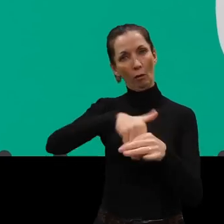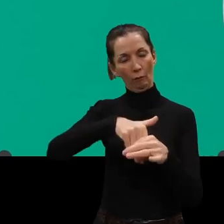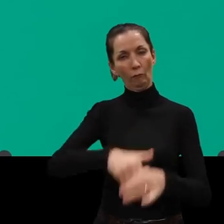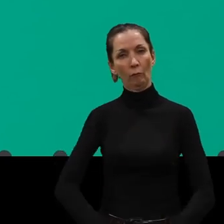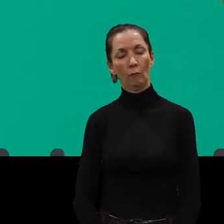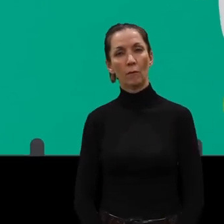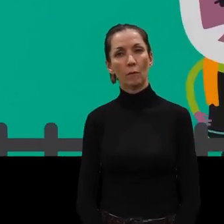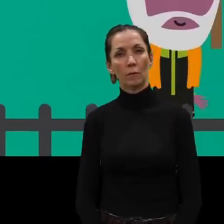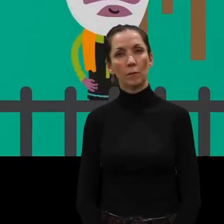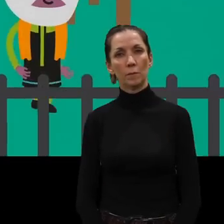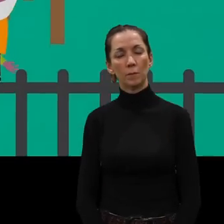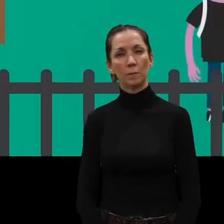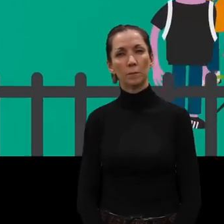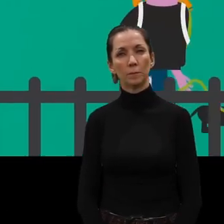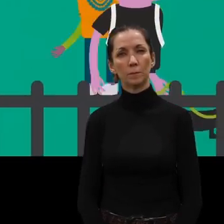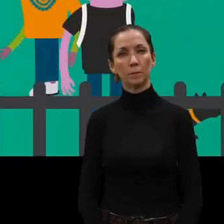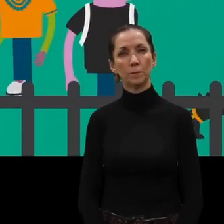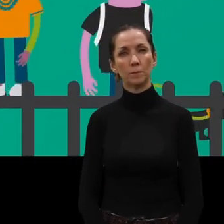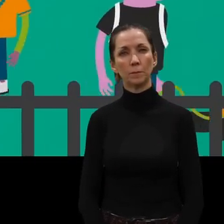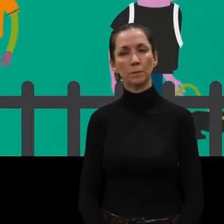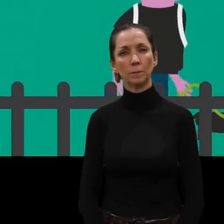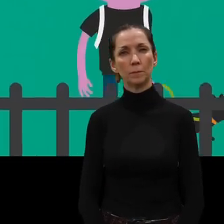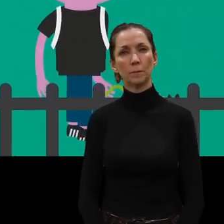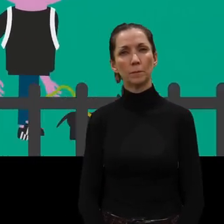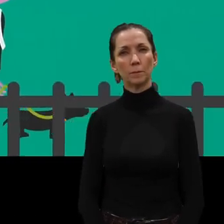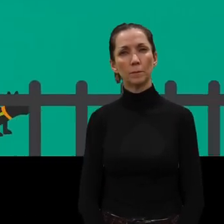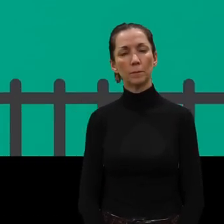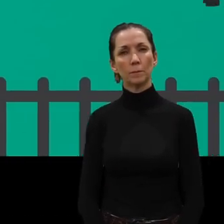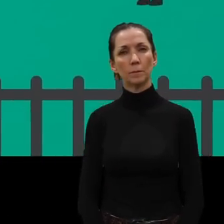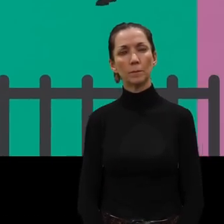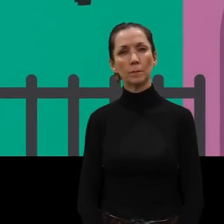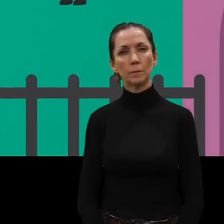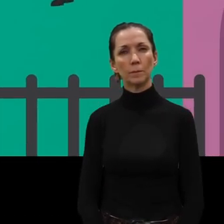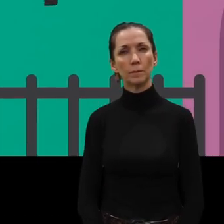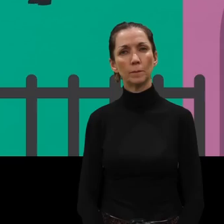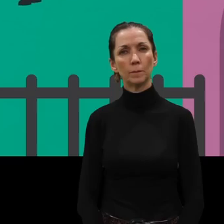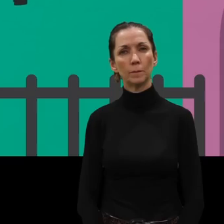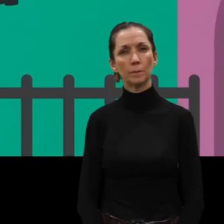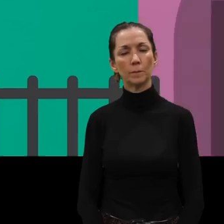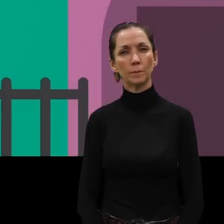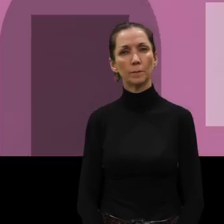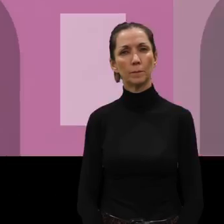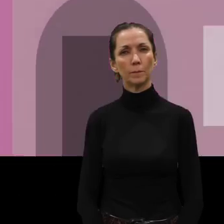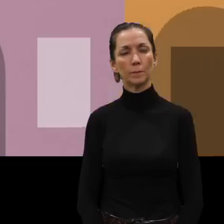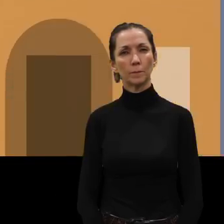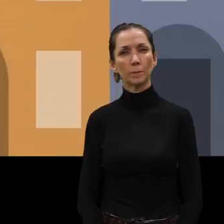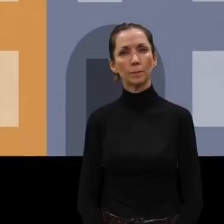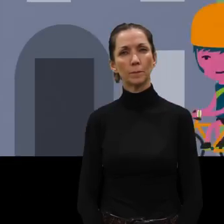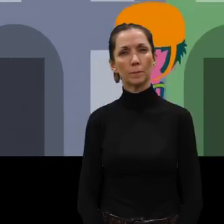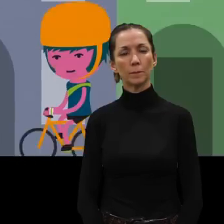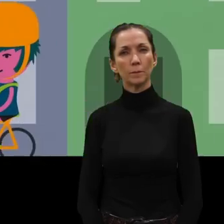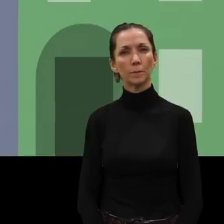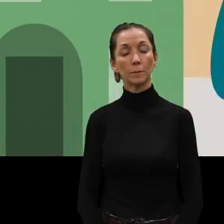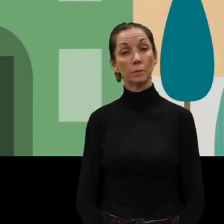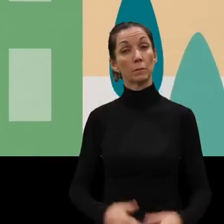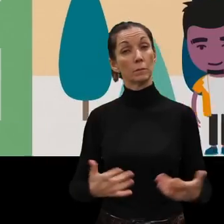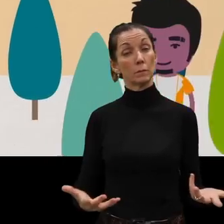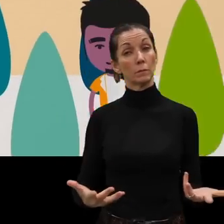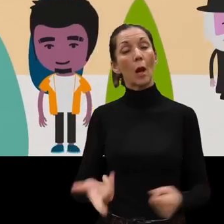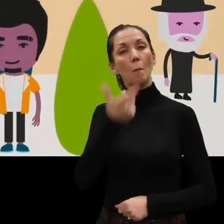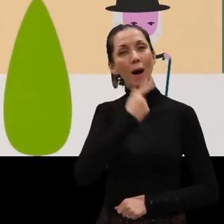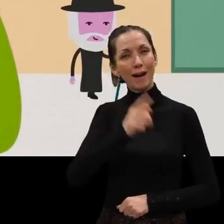because